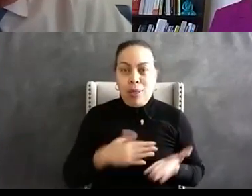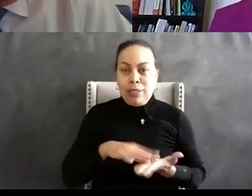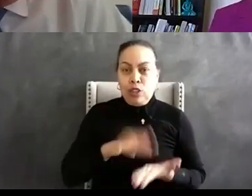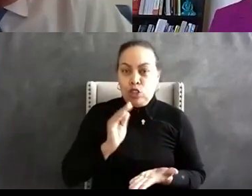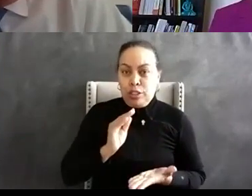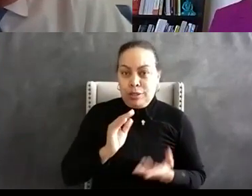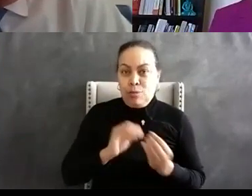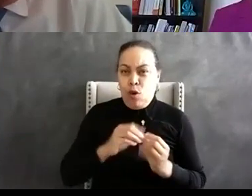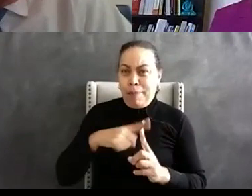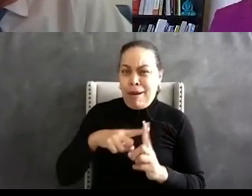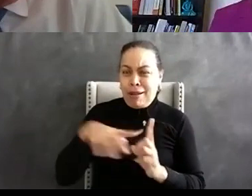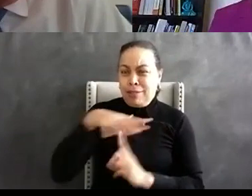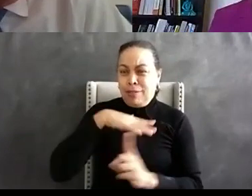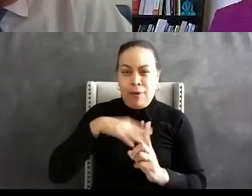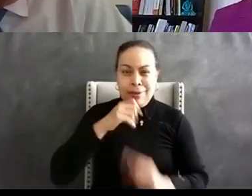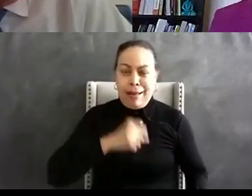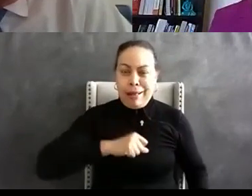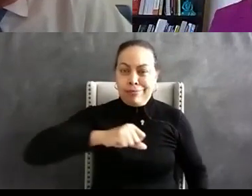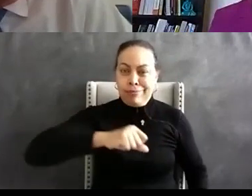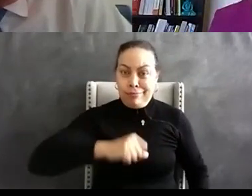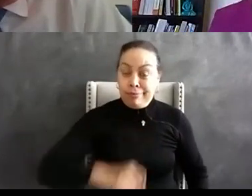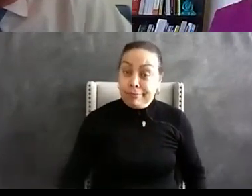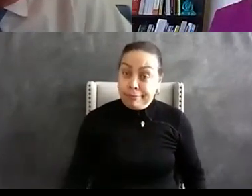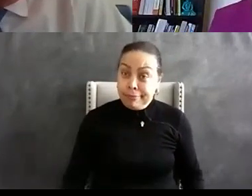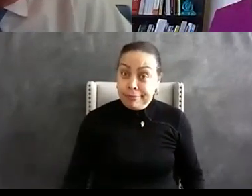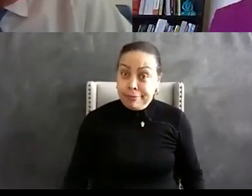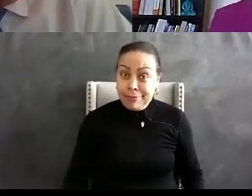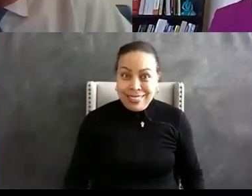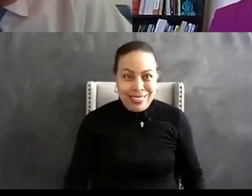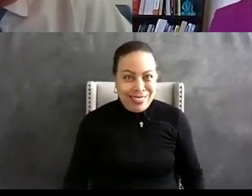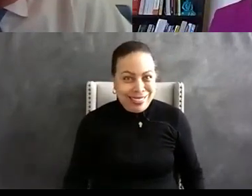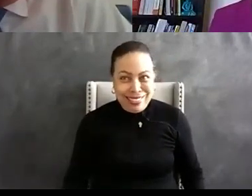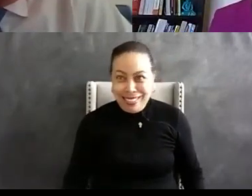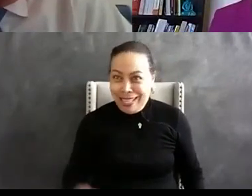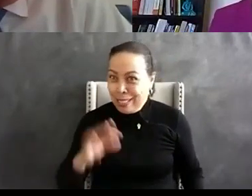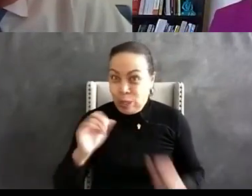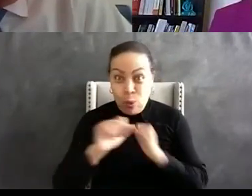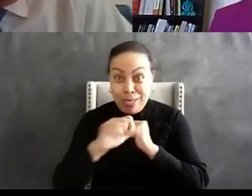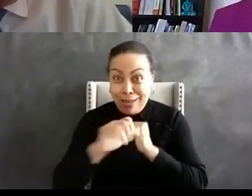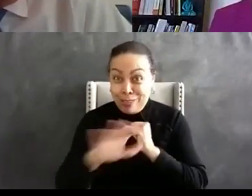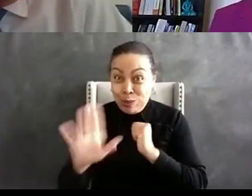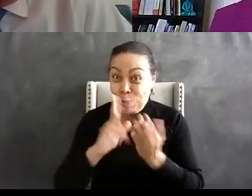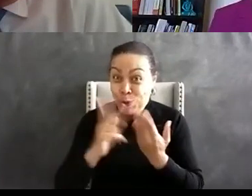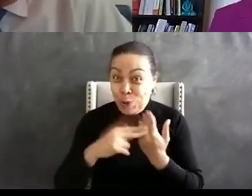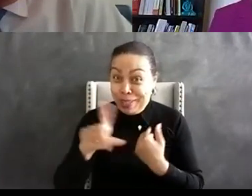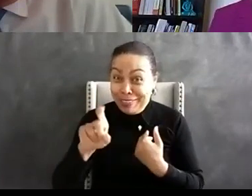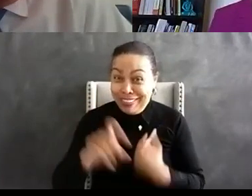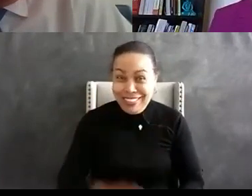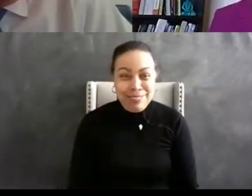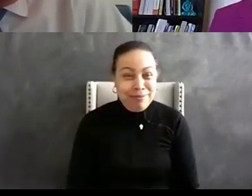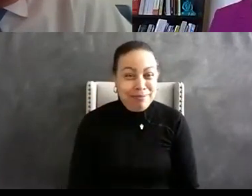know i wants to do no self-promotion i i listen